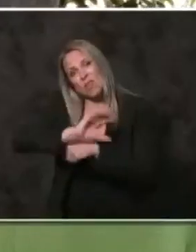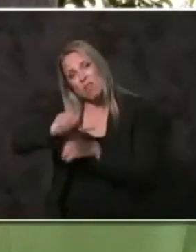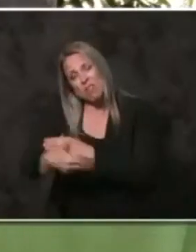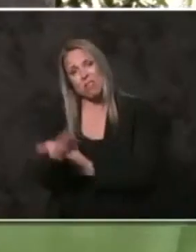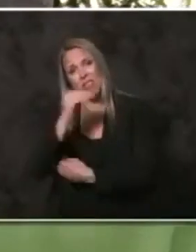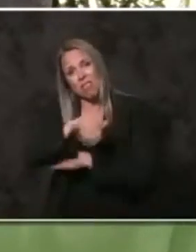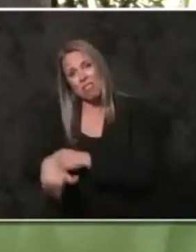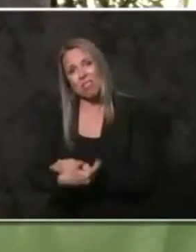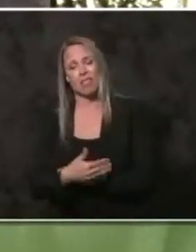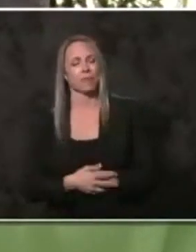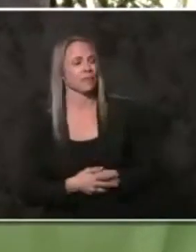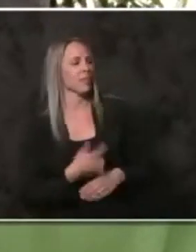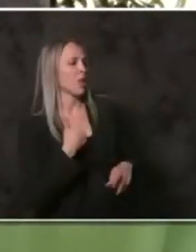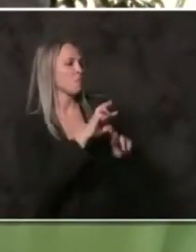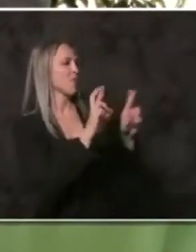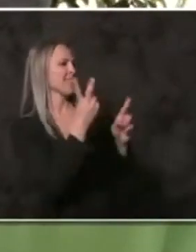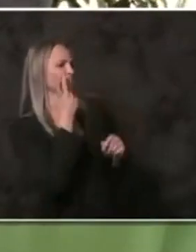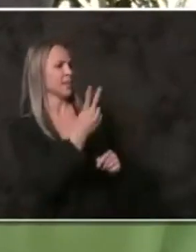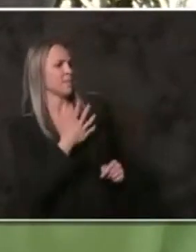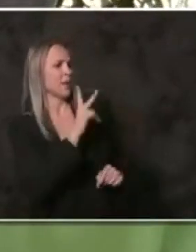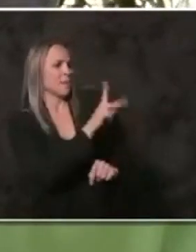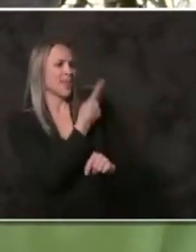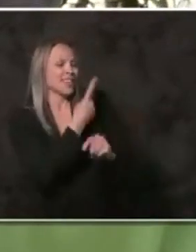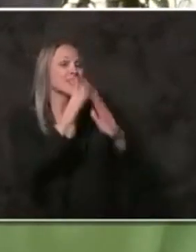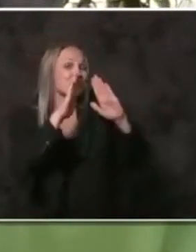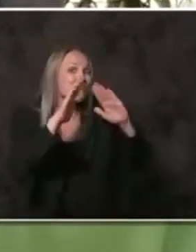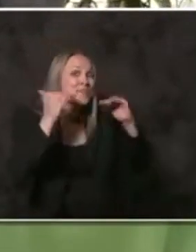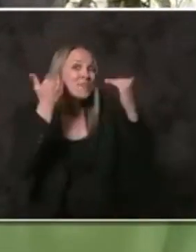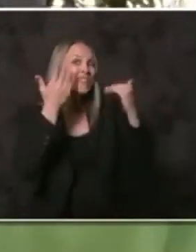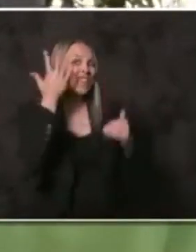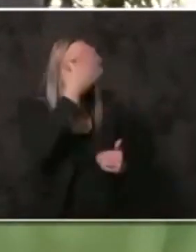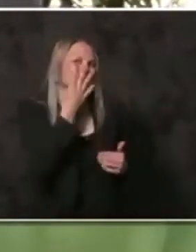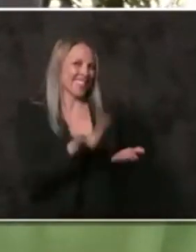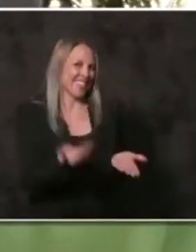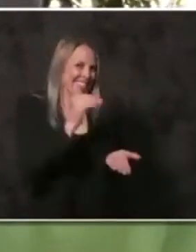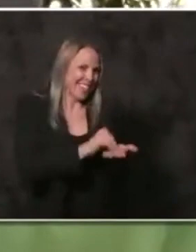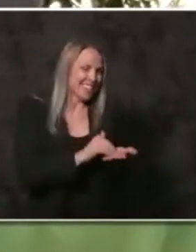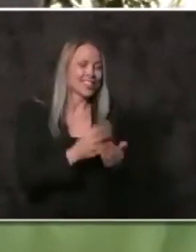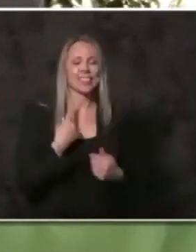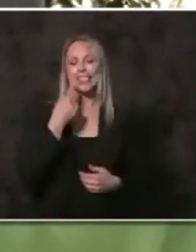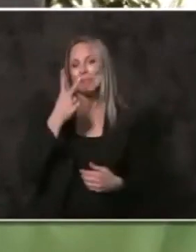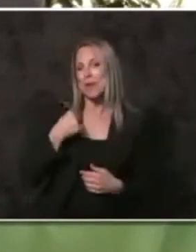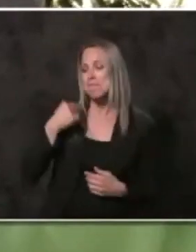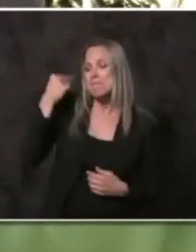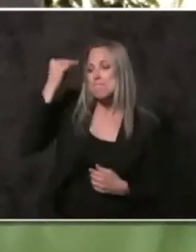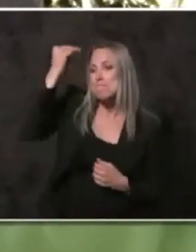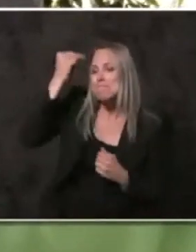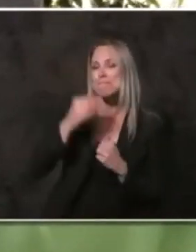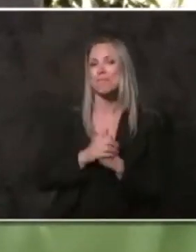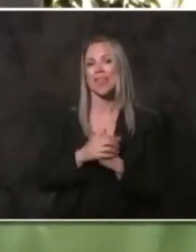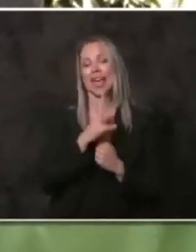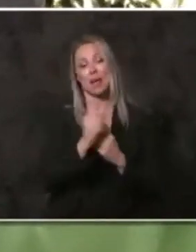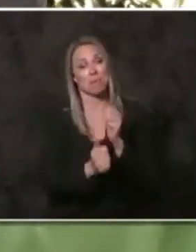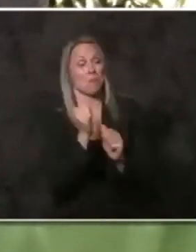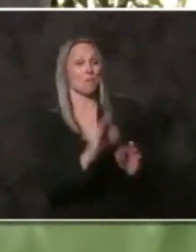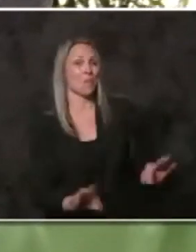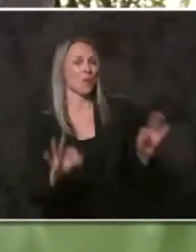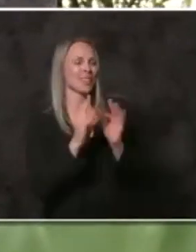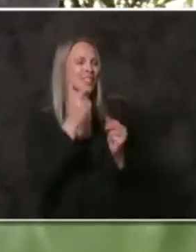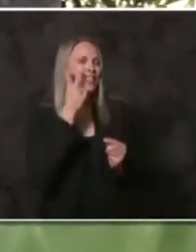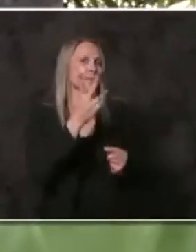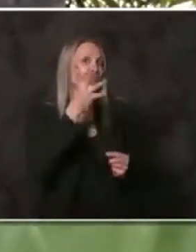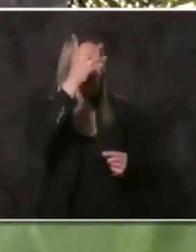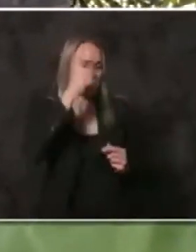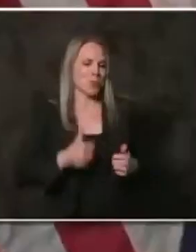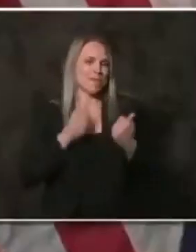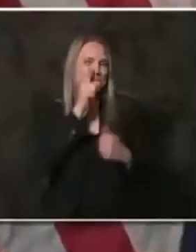I am ready to see my patients' smiling faces again. To see my nephews and nieces. And most importantly, to see my parents